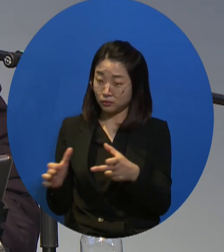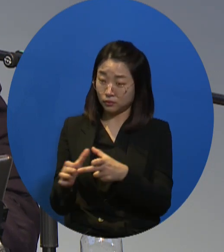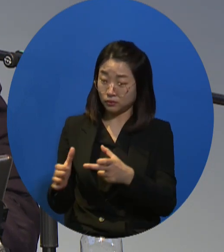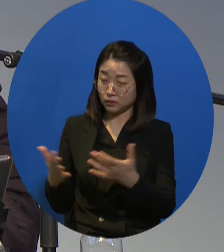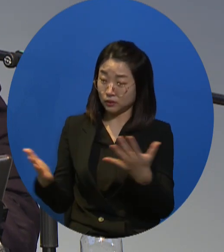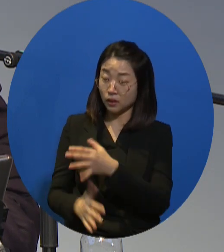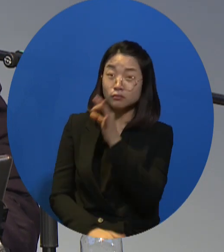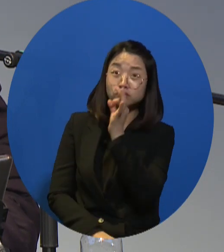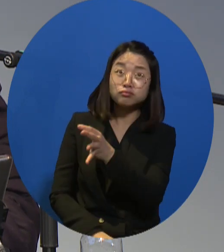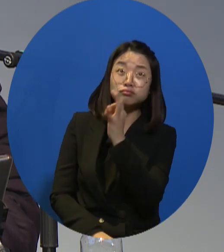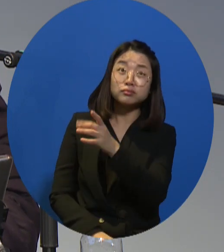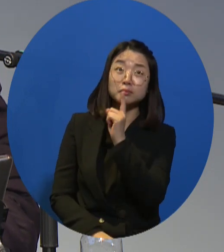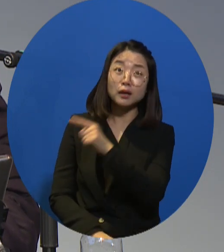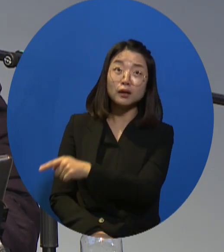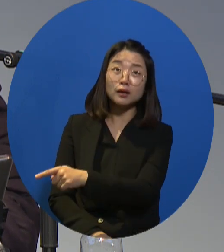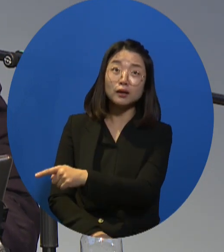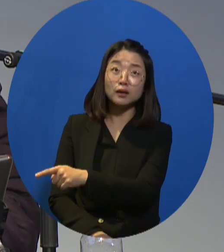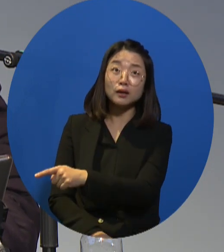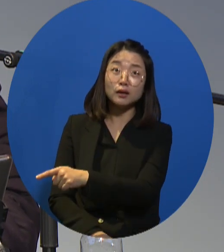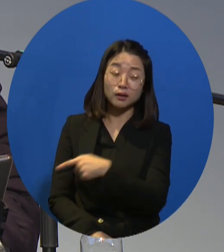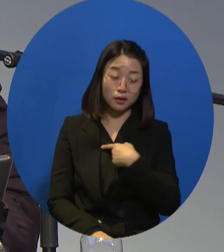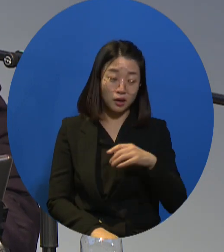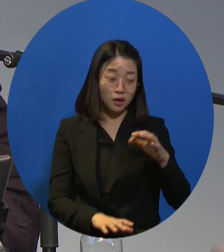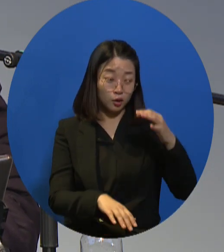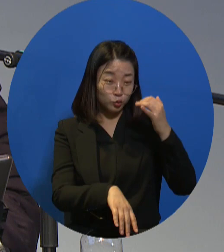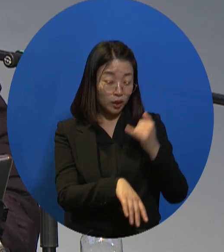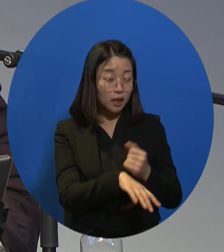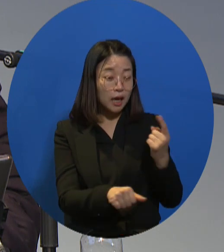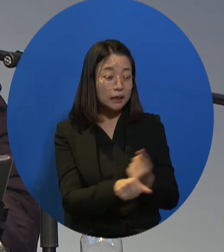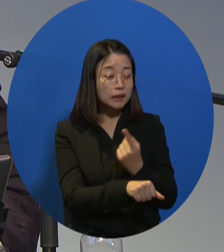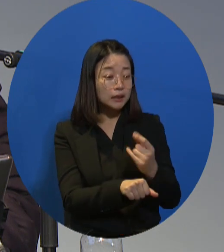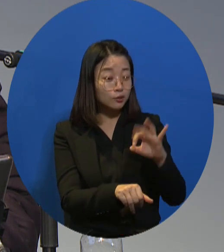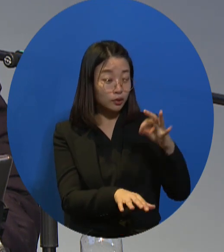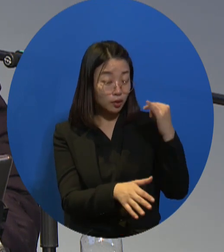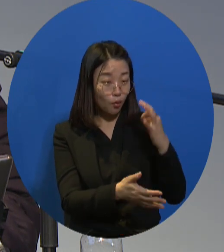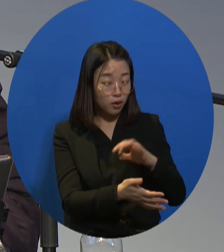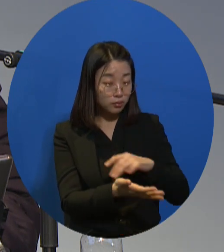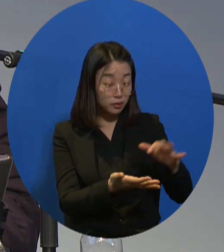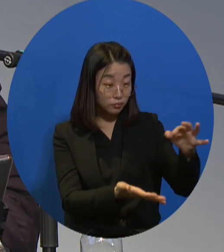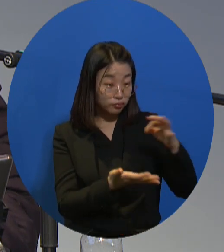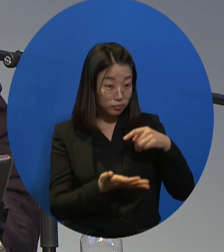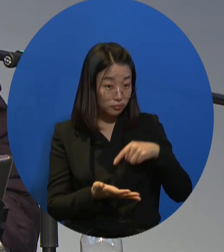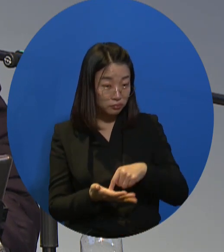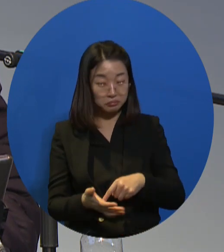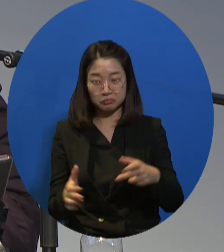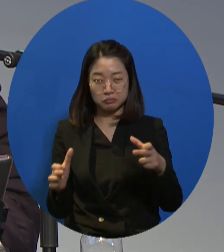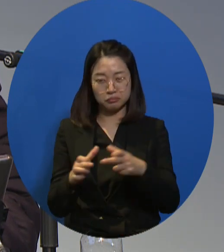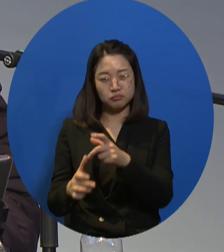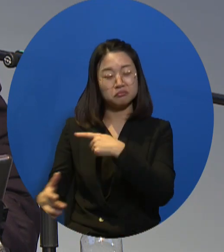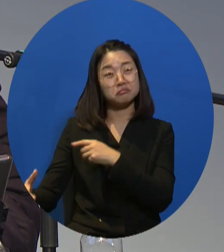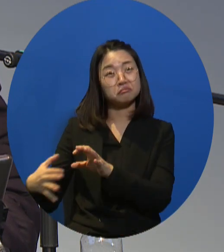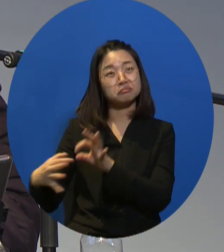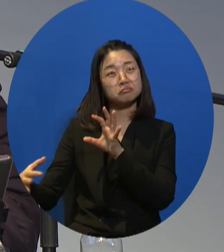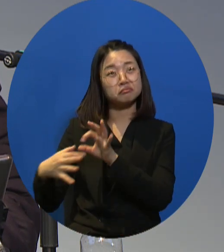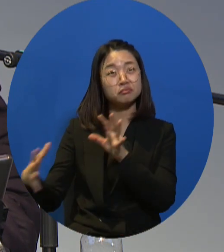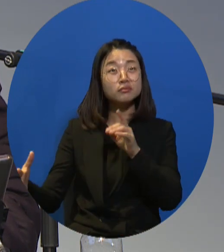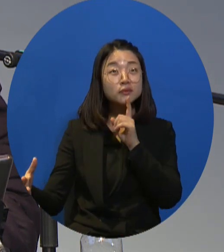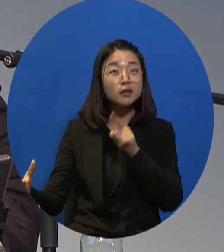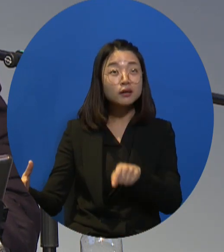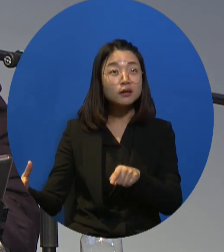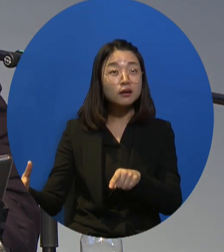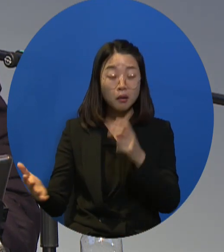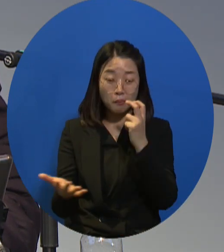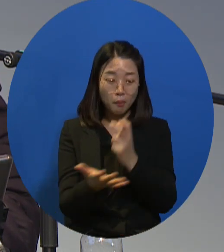applied to those who are able to work, but they said that the minimum wage